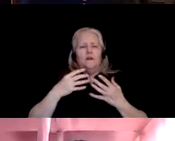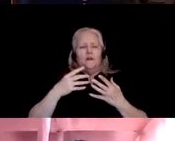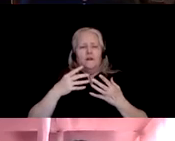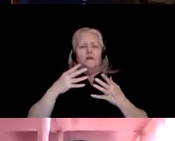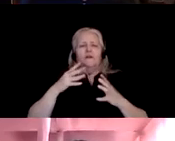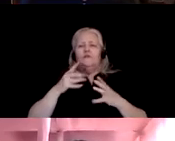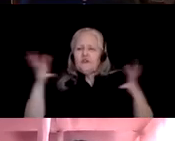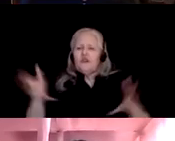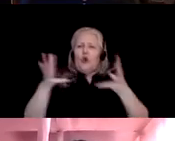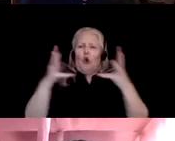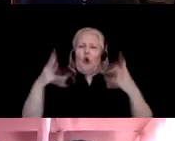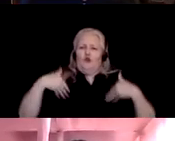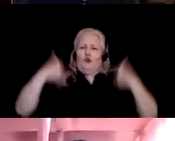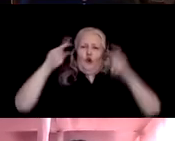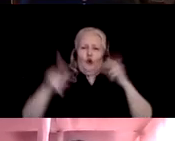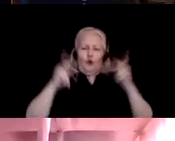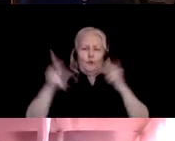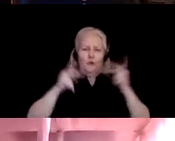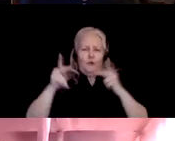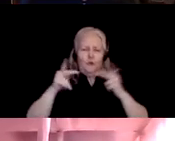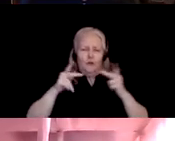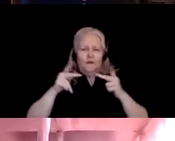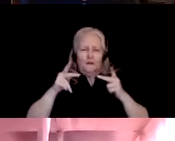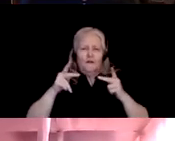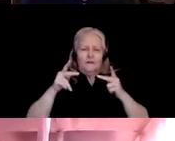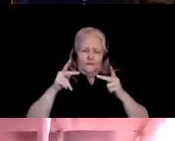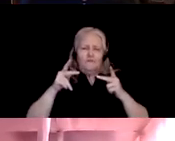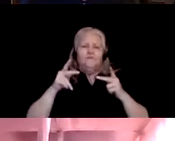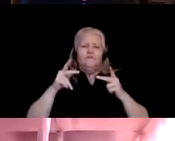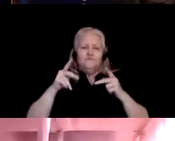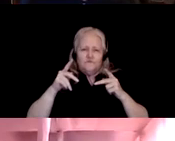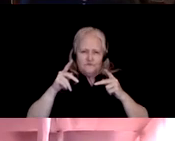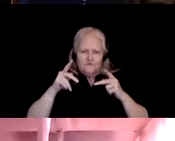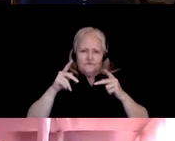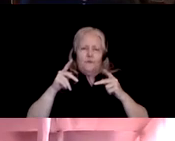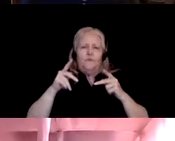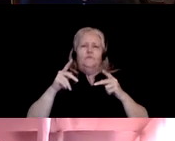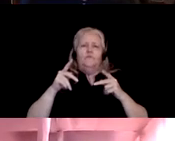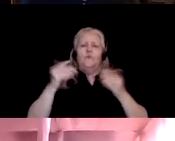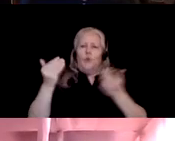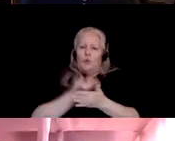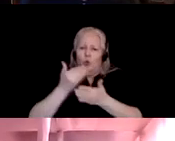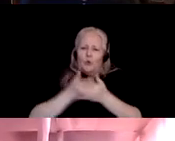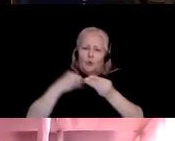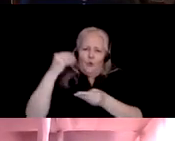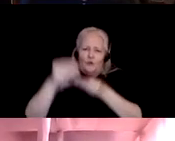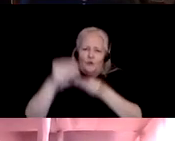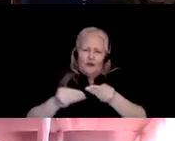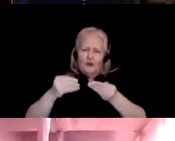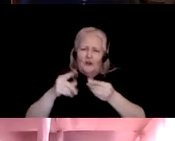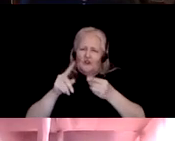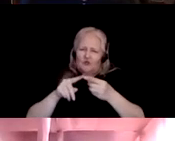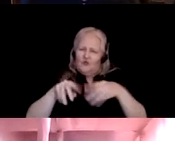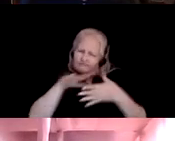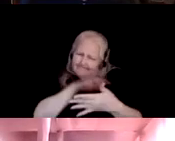towards the upliftment and preservation of Caribbean language. The